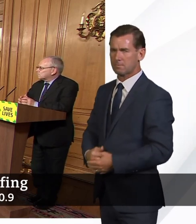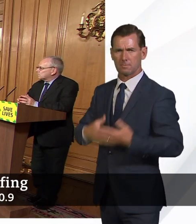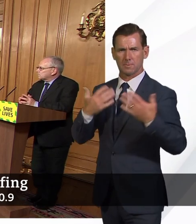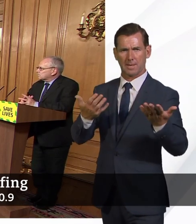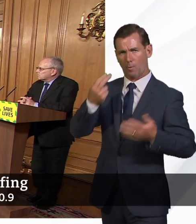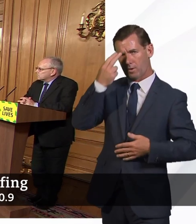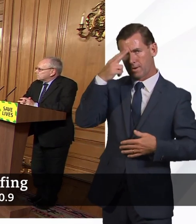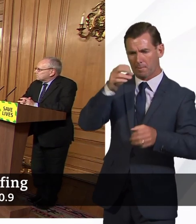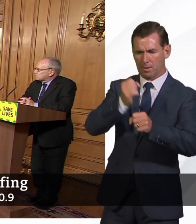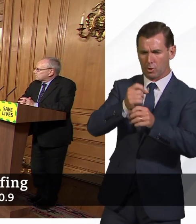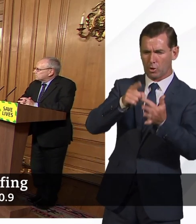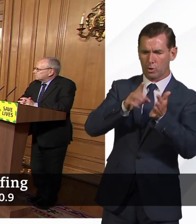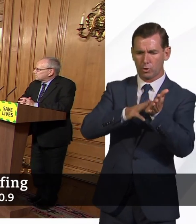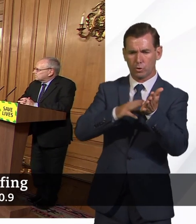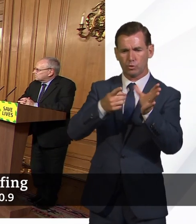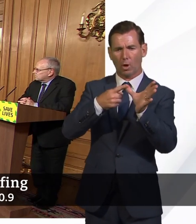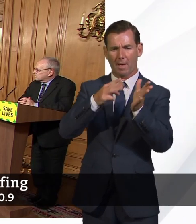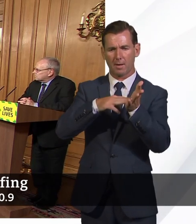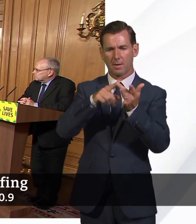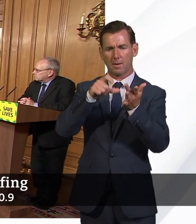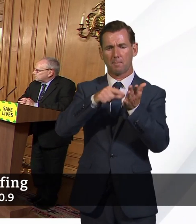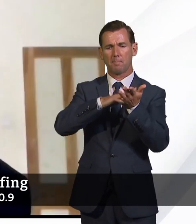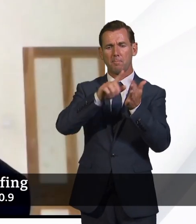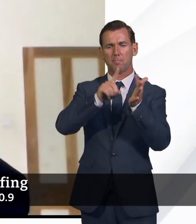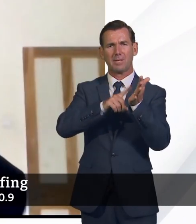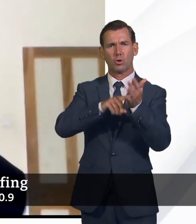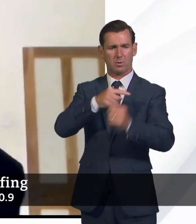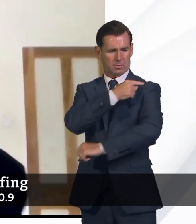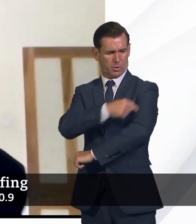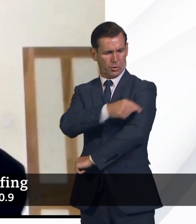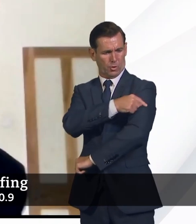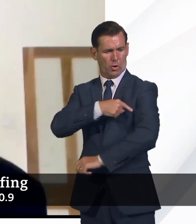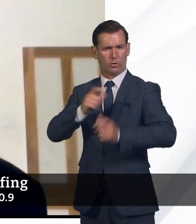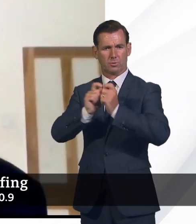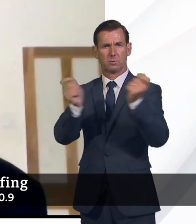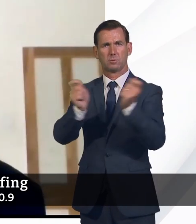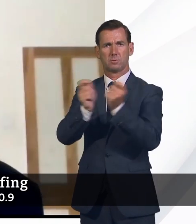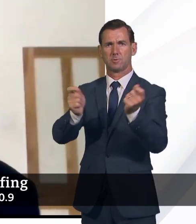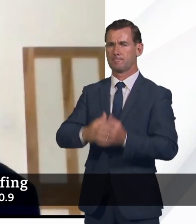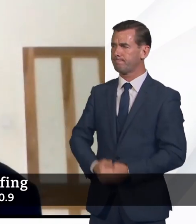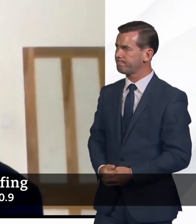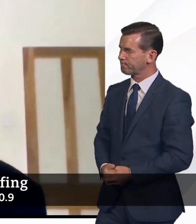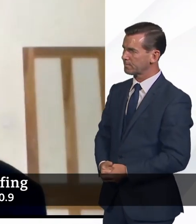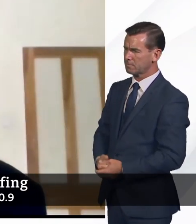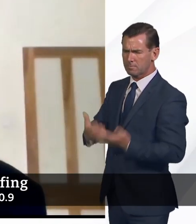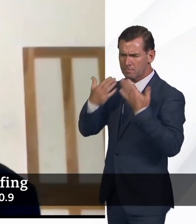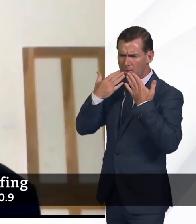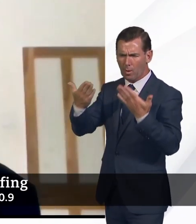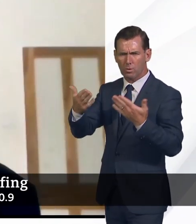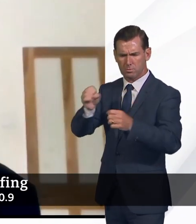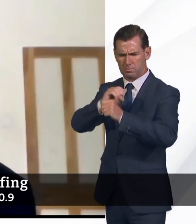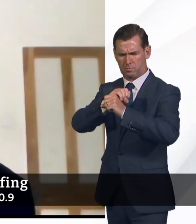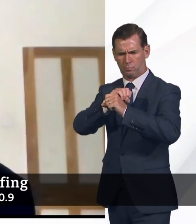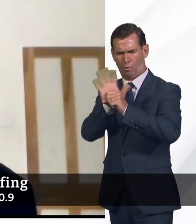at Nursing Times. Hi, thanks for having me. The coronavirus pandemic has intensified